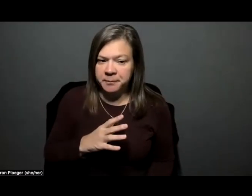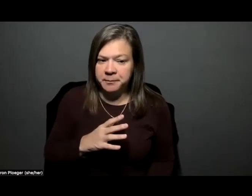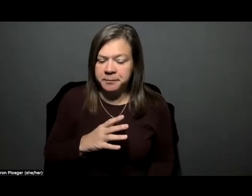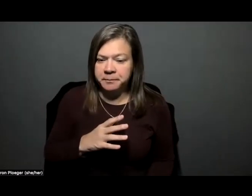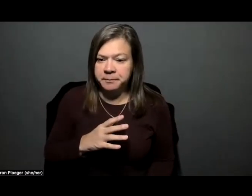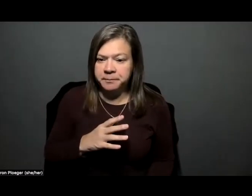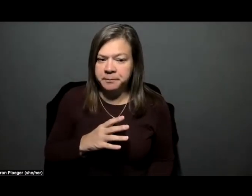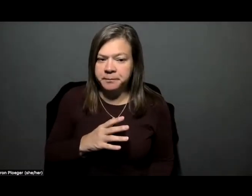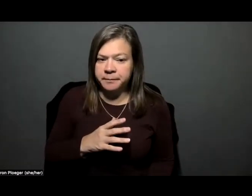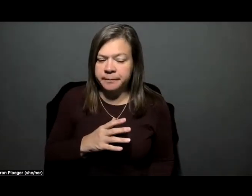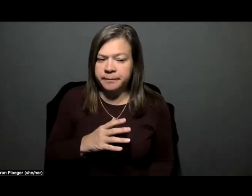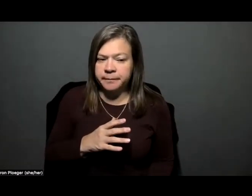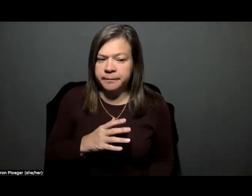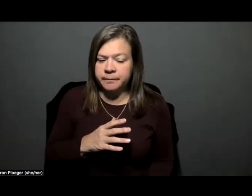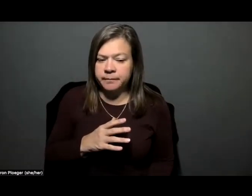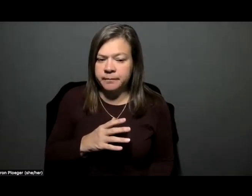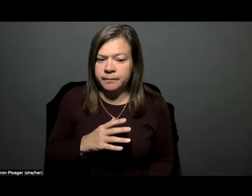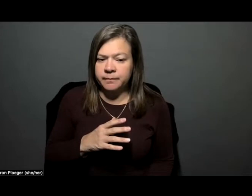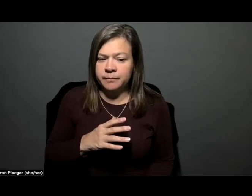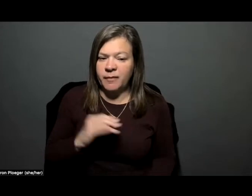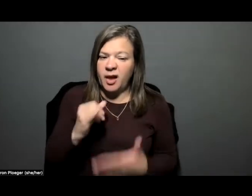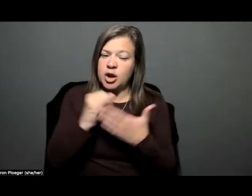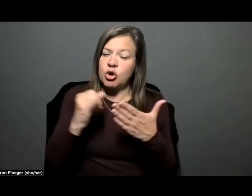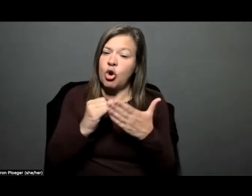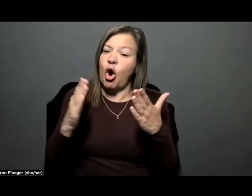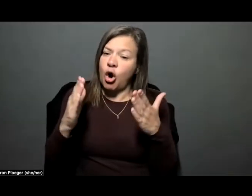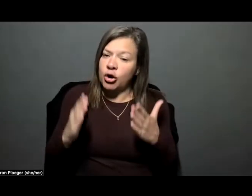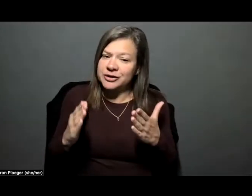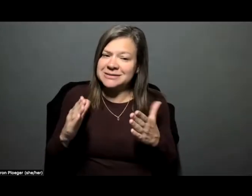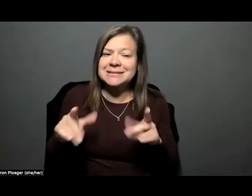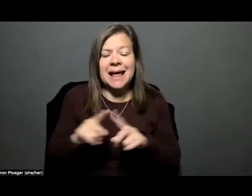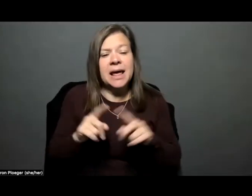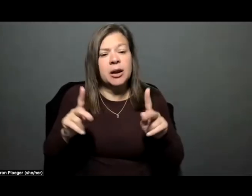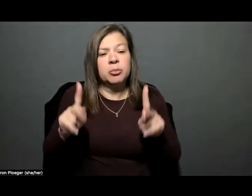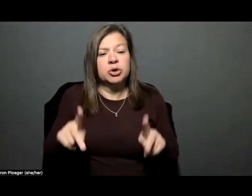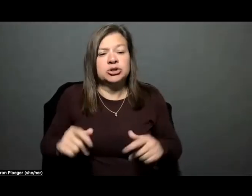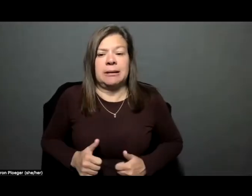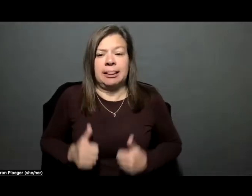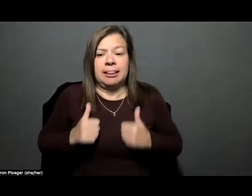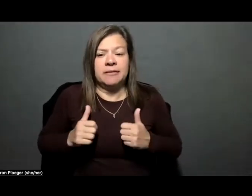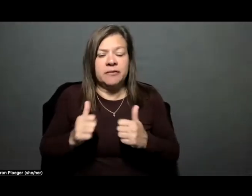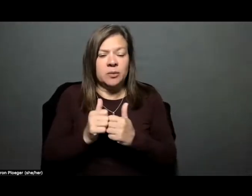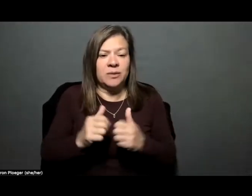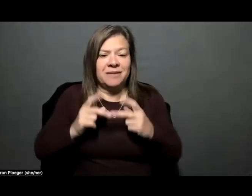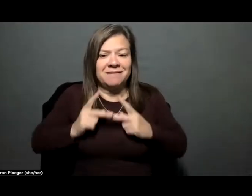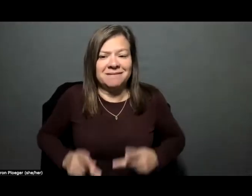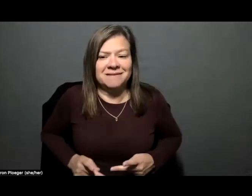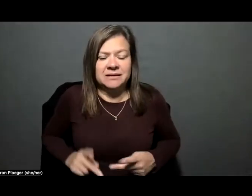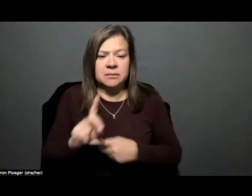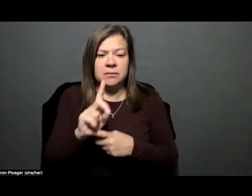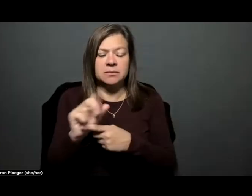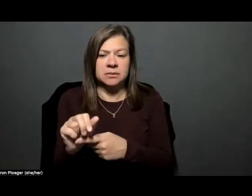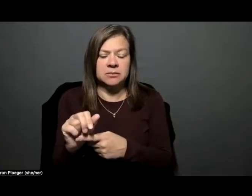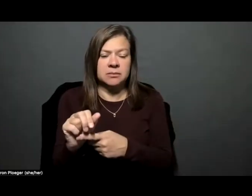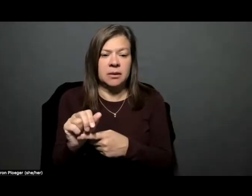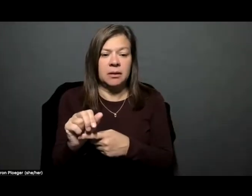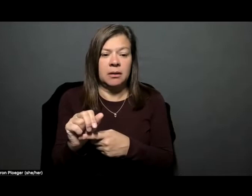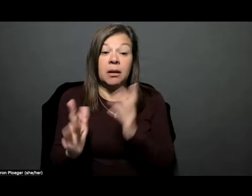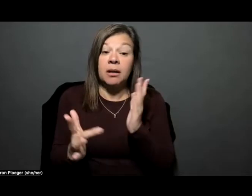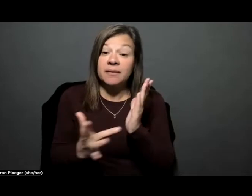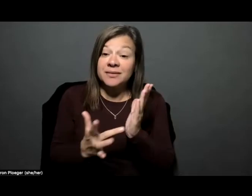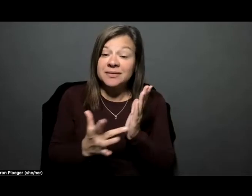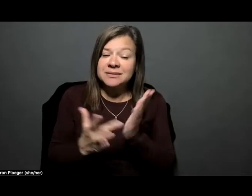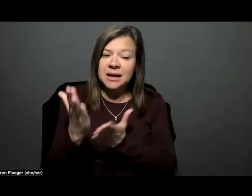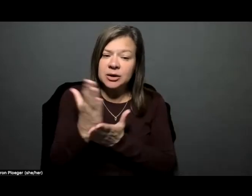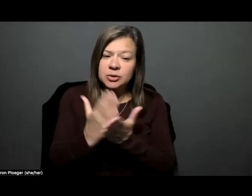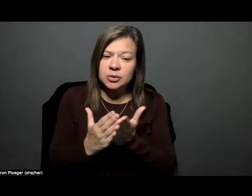an artist and a person living with physical disabilities. And the technical side,